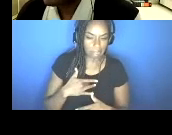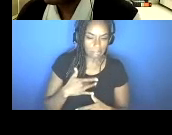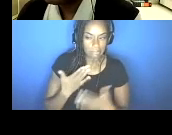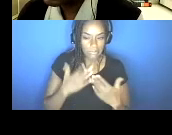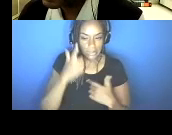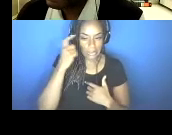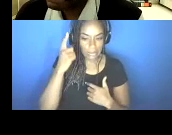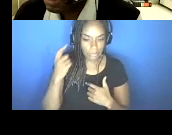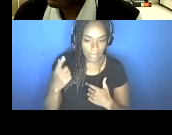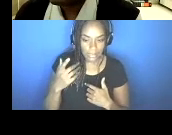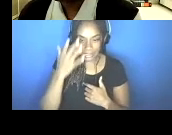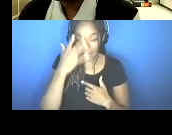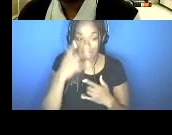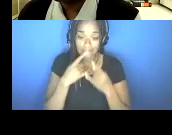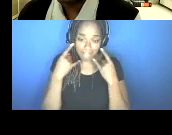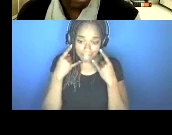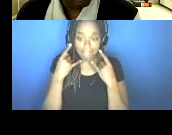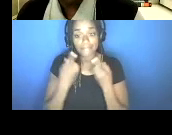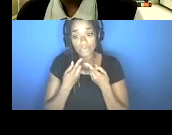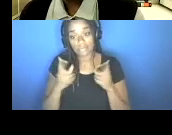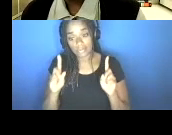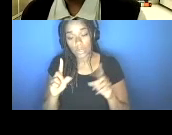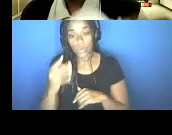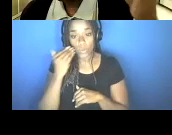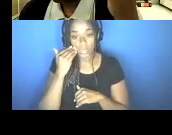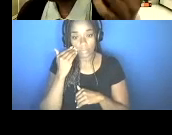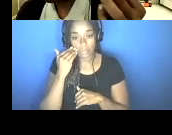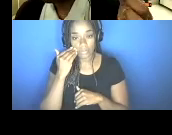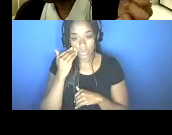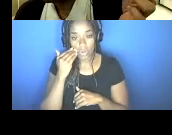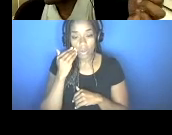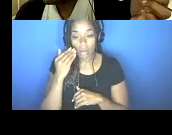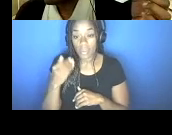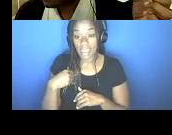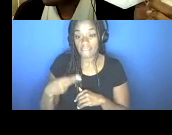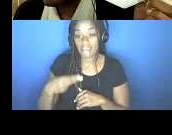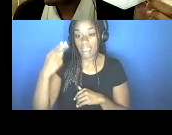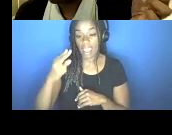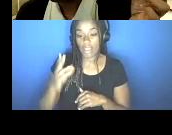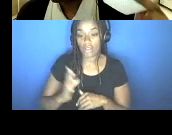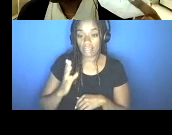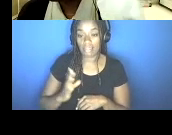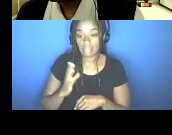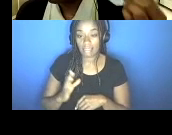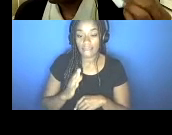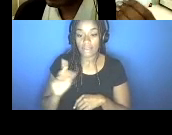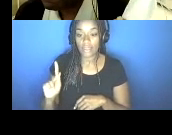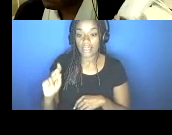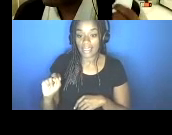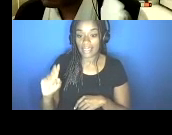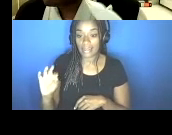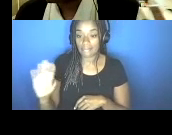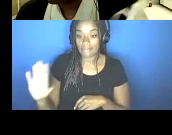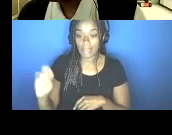face masking is effective. We know that there's a lot more of the higher grade face masks and masks that are available, which are really